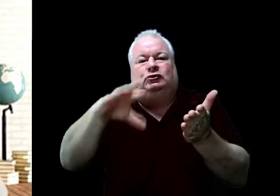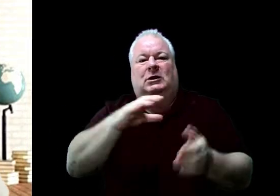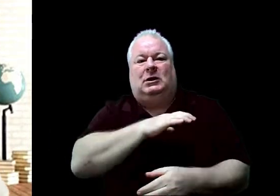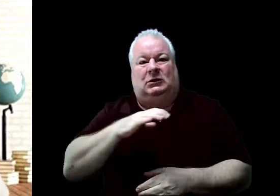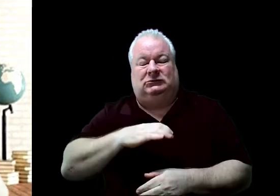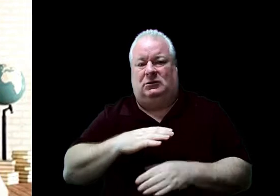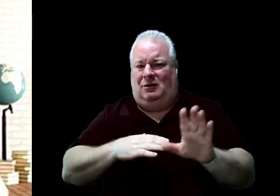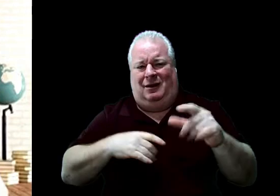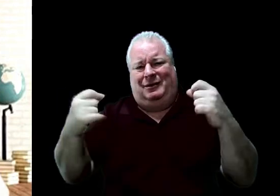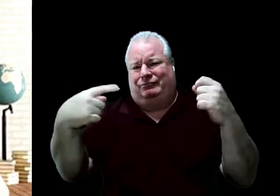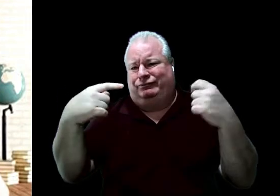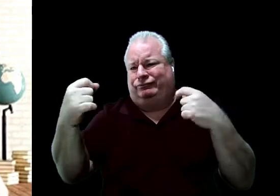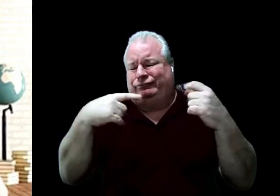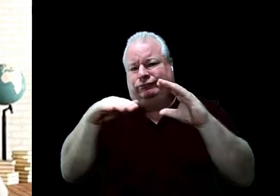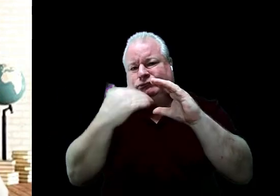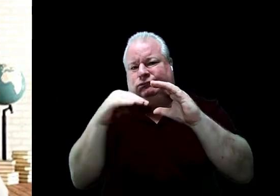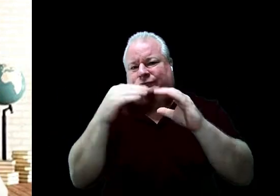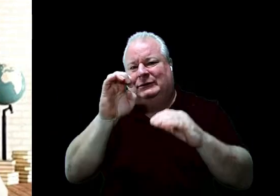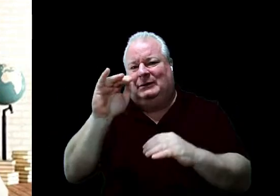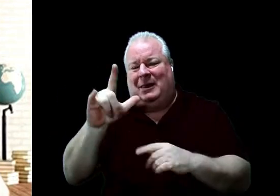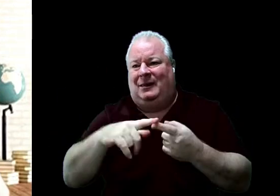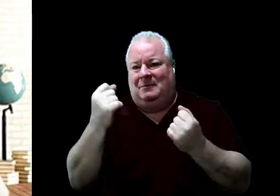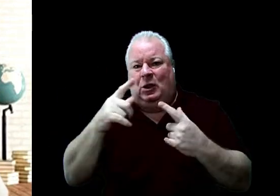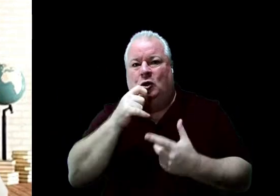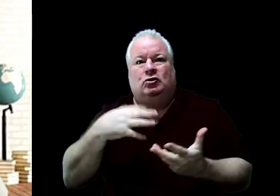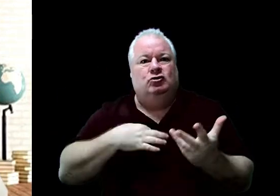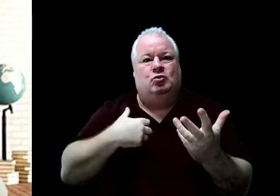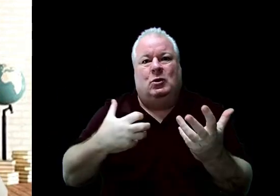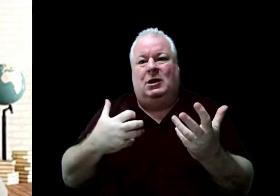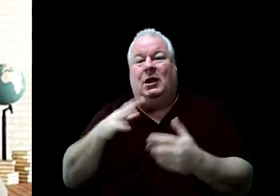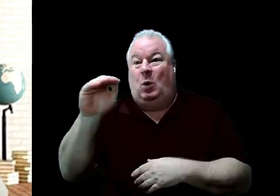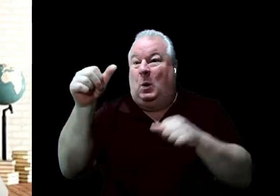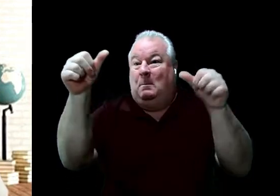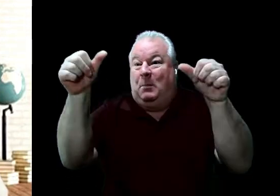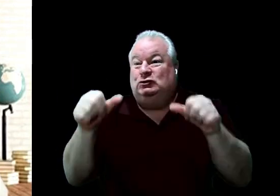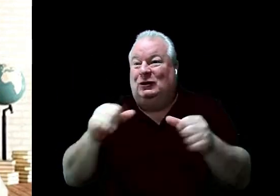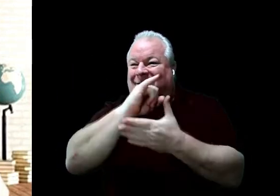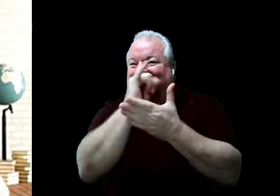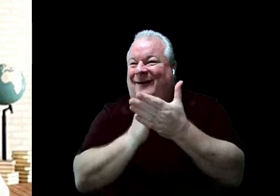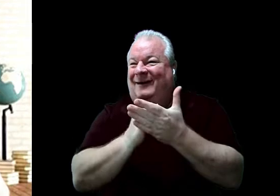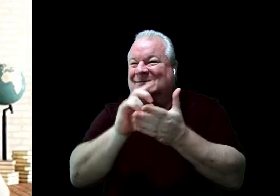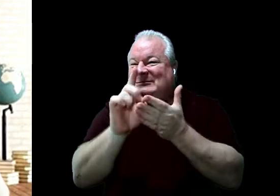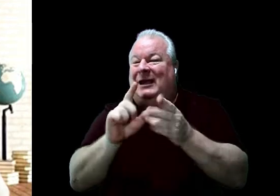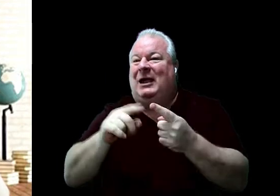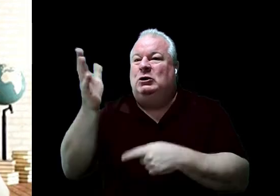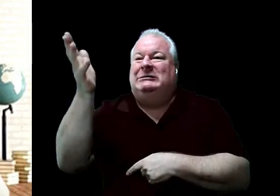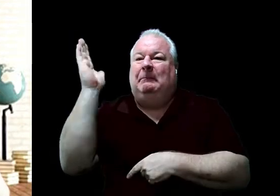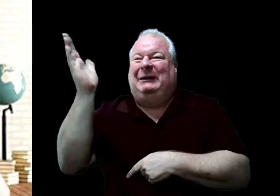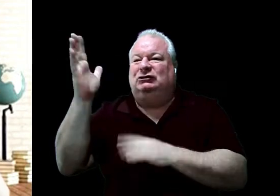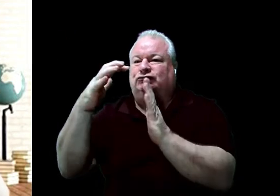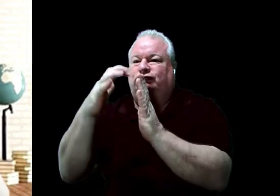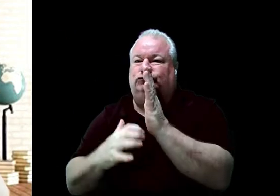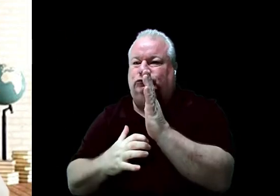receive lots of emails, lots of entries, your posters, and your speeches. What's next?